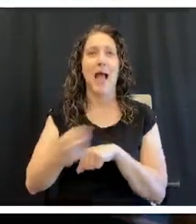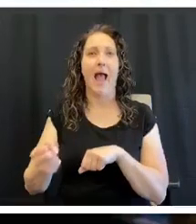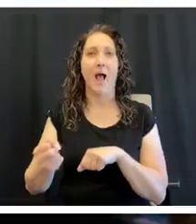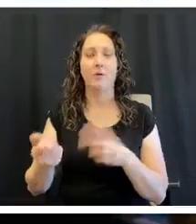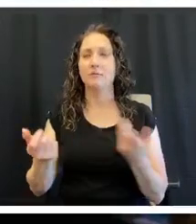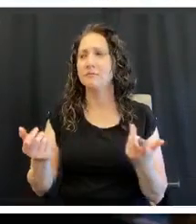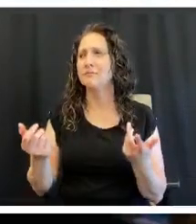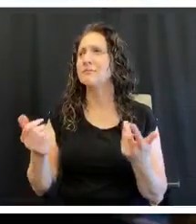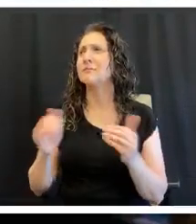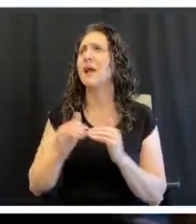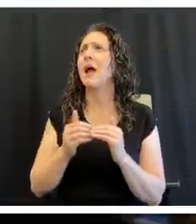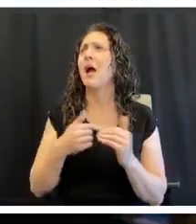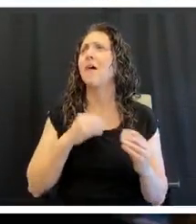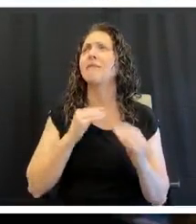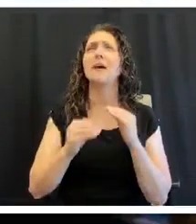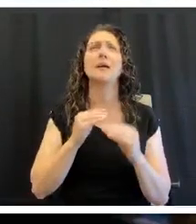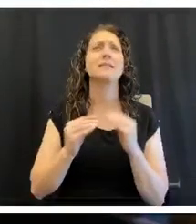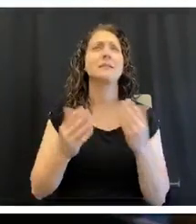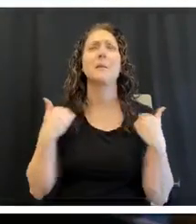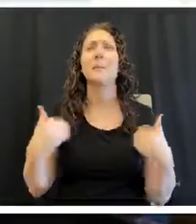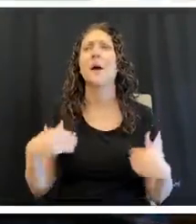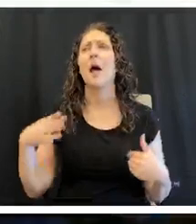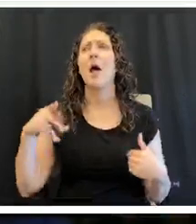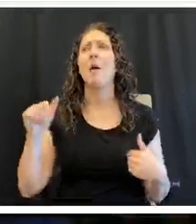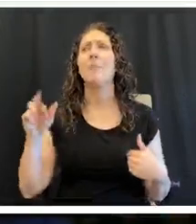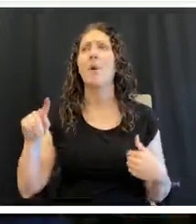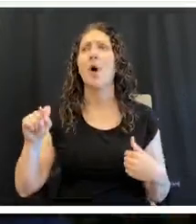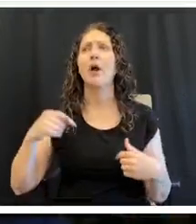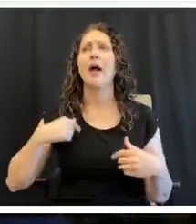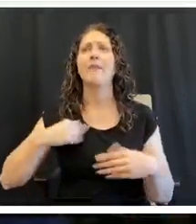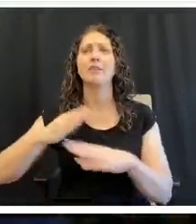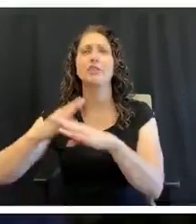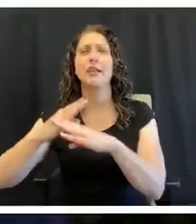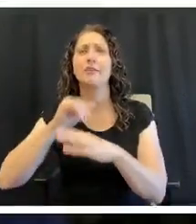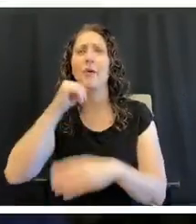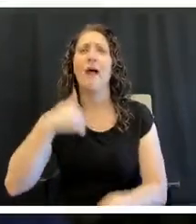car shield for body parts. I wish they did.